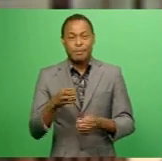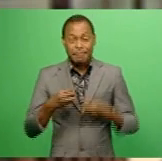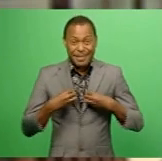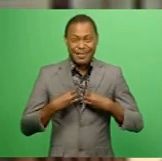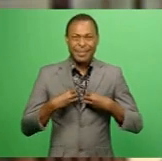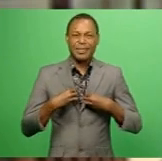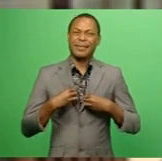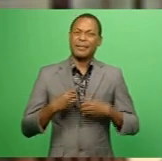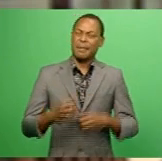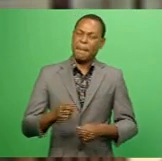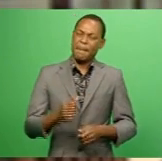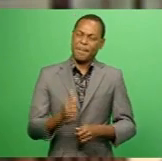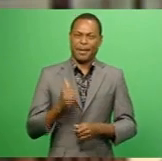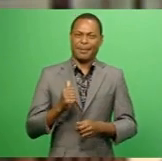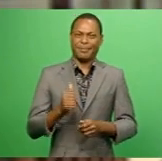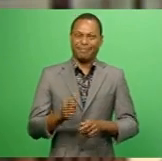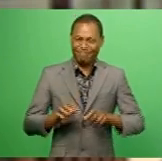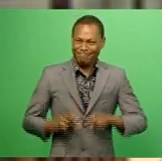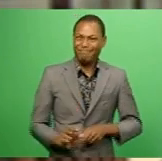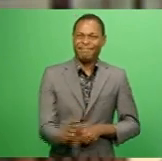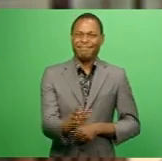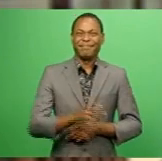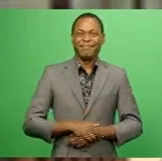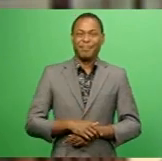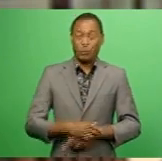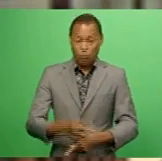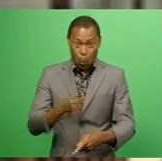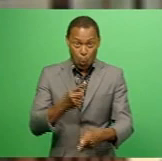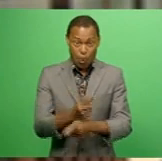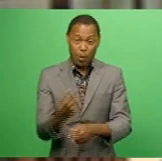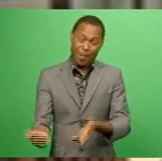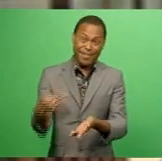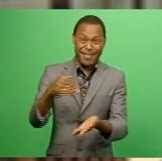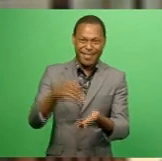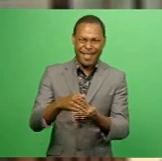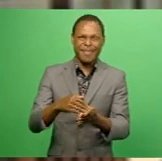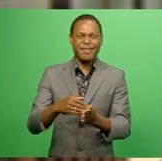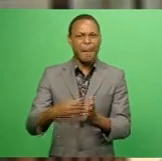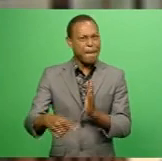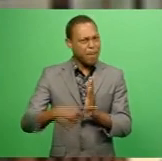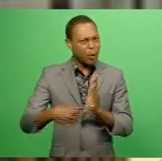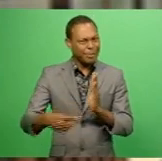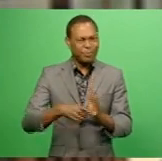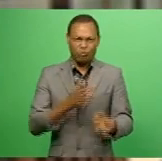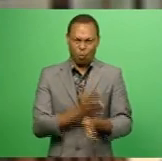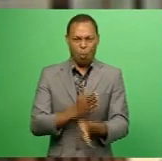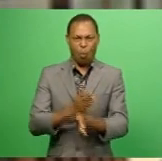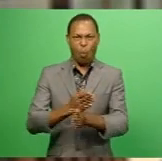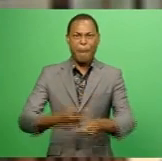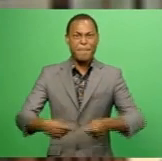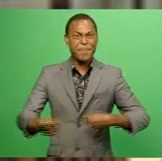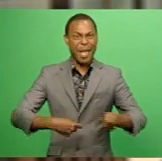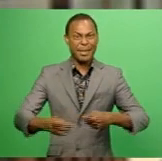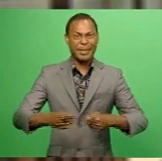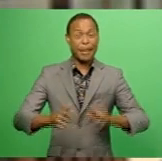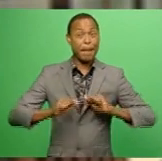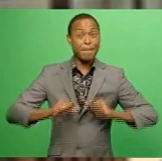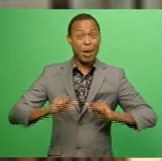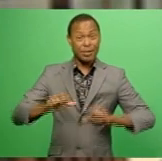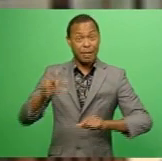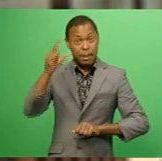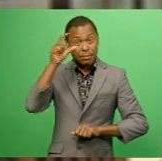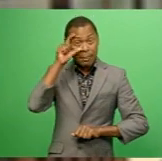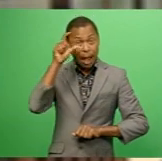recovery back on track. Weekly employment data added to positive signals from the jobs market as President Joe Biden